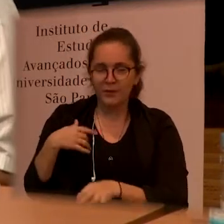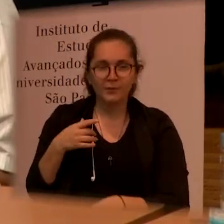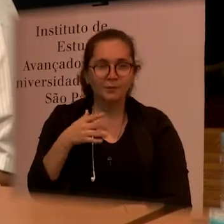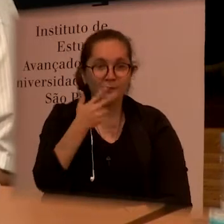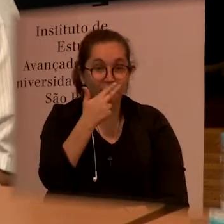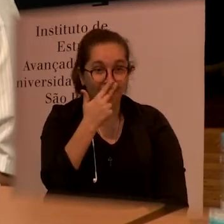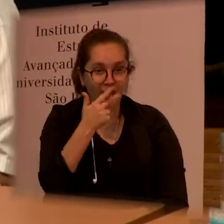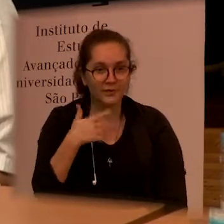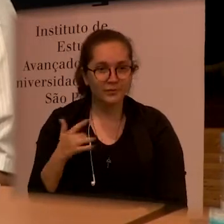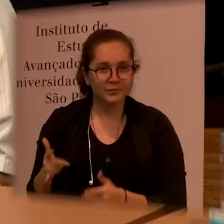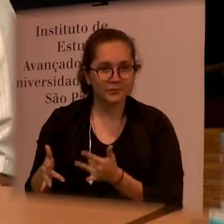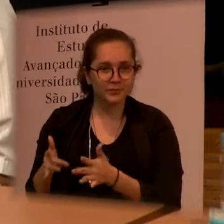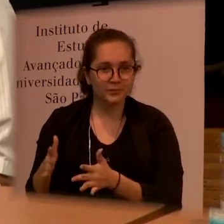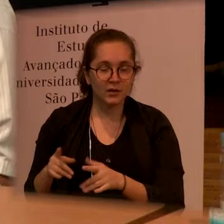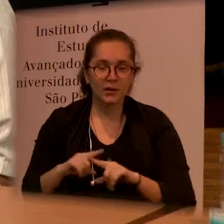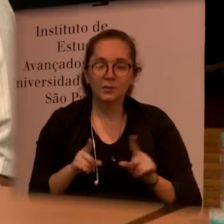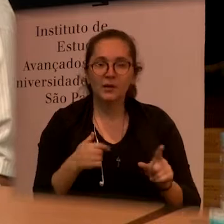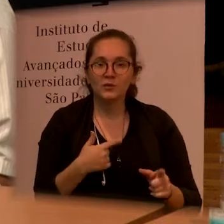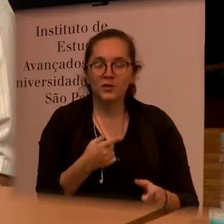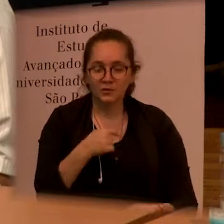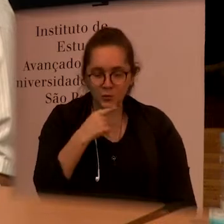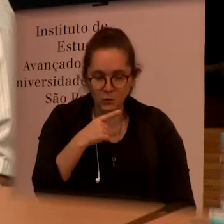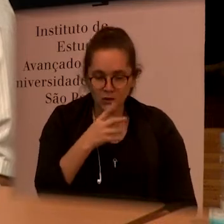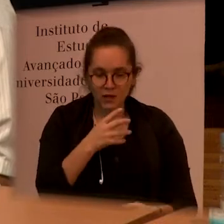what's being done and you don't have accountability